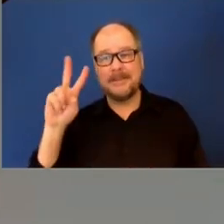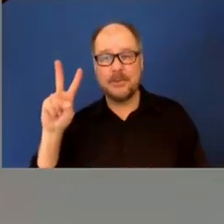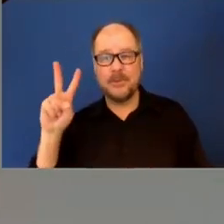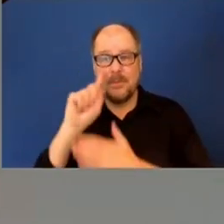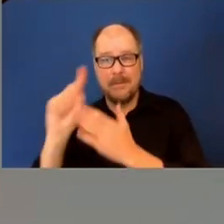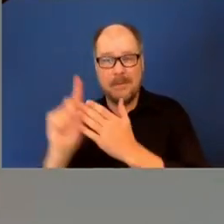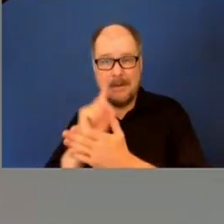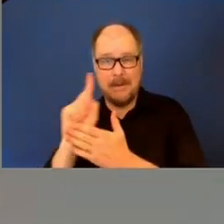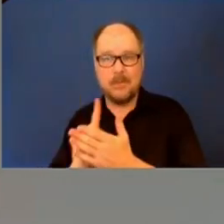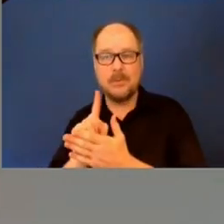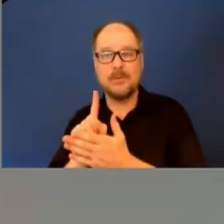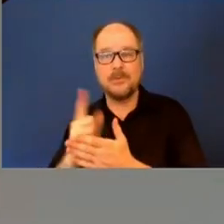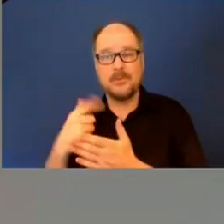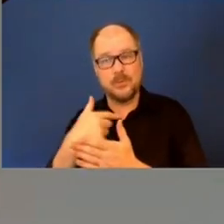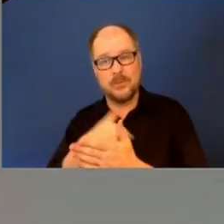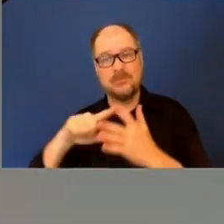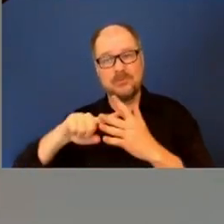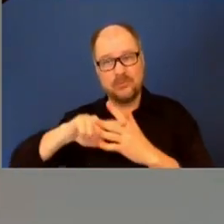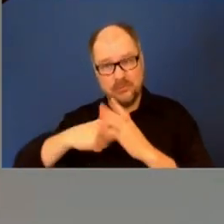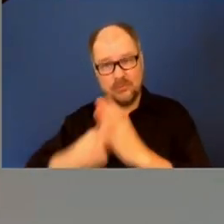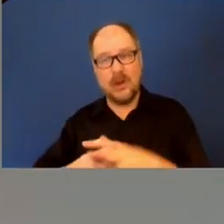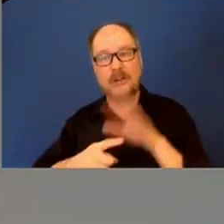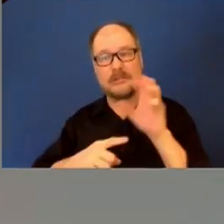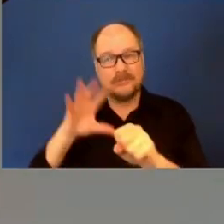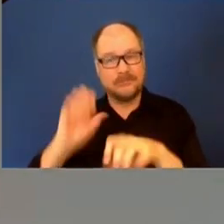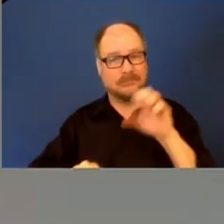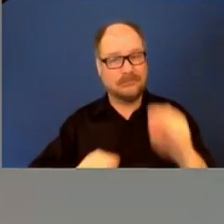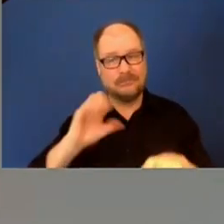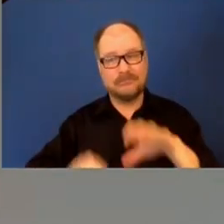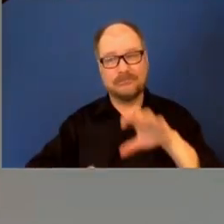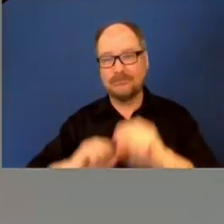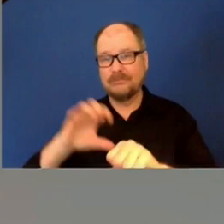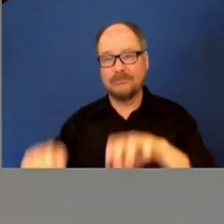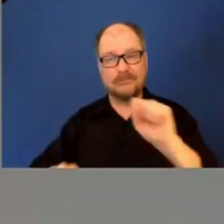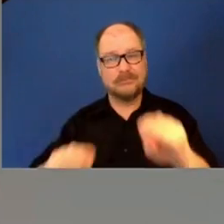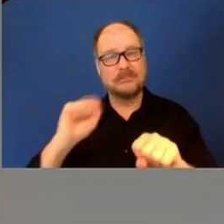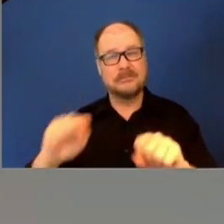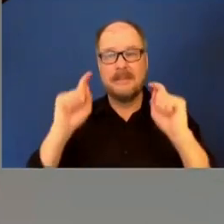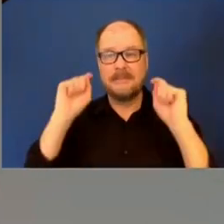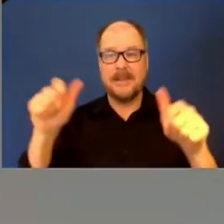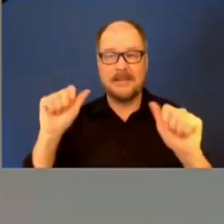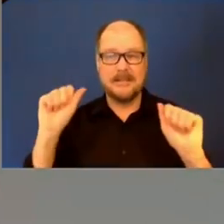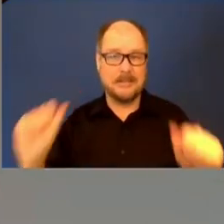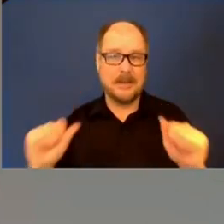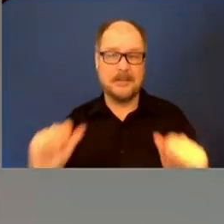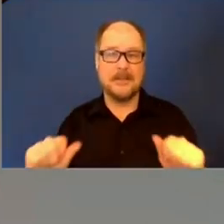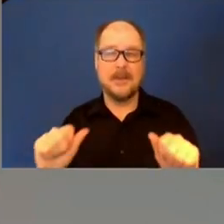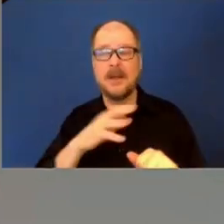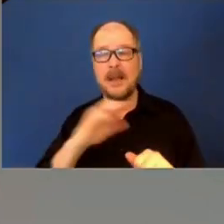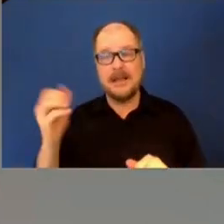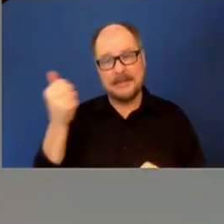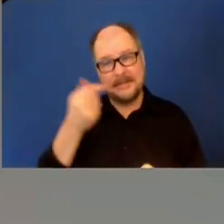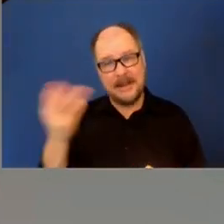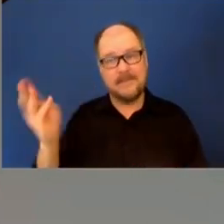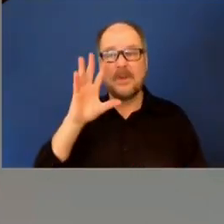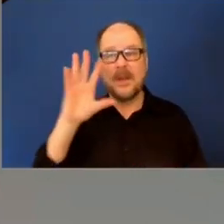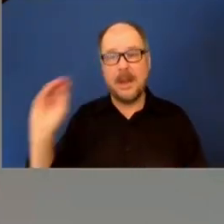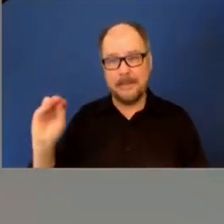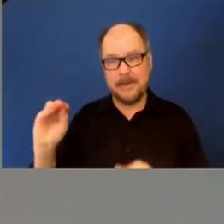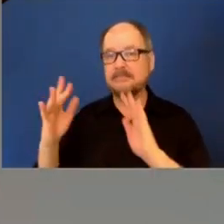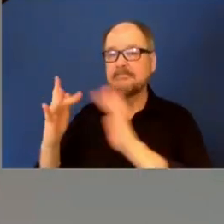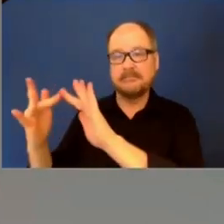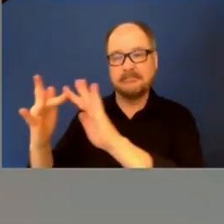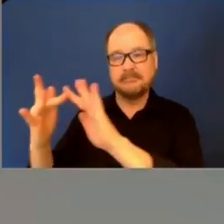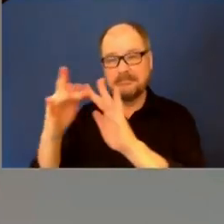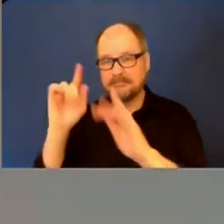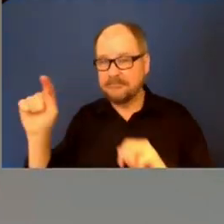that the eradication begins and will happen as quickly as possible. The pest control companies that are being contacted have experience with this